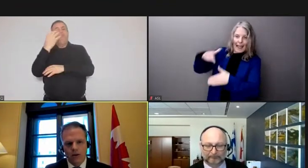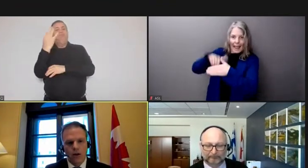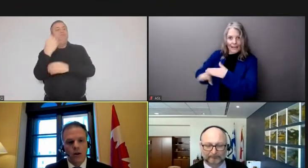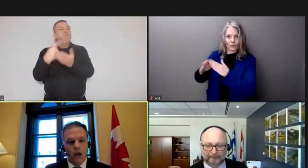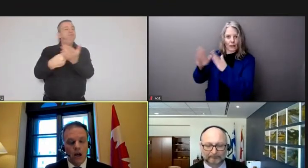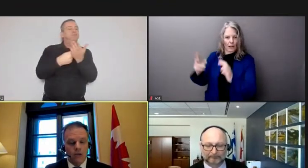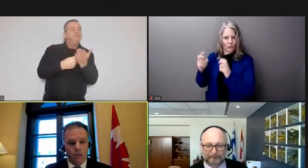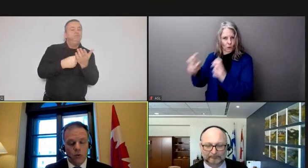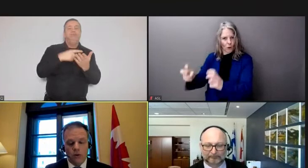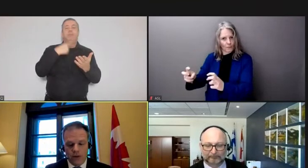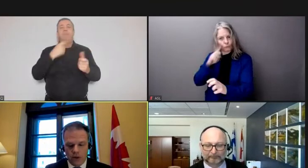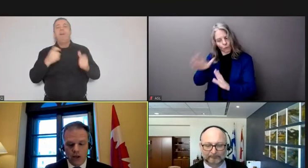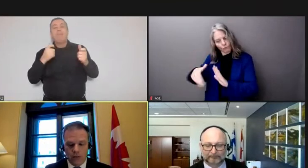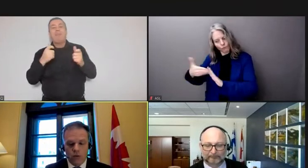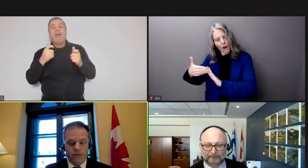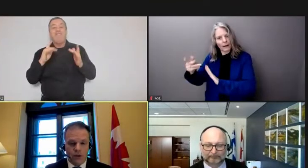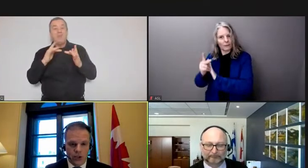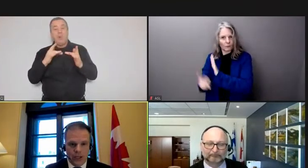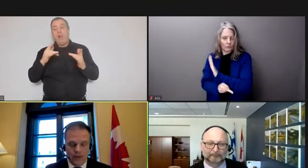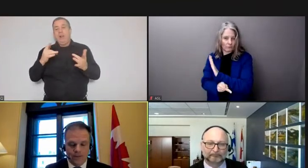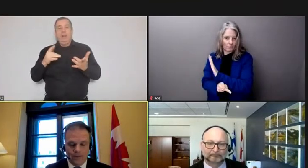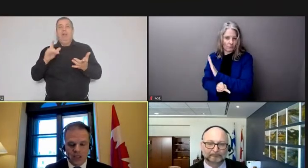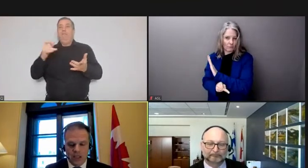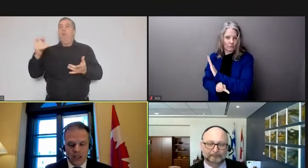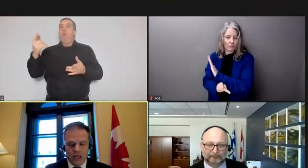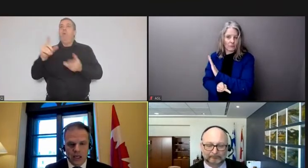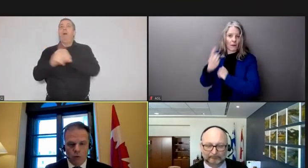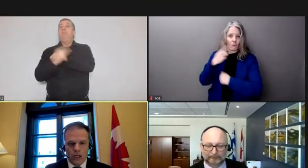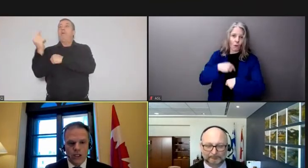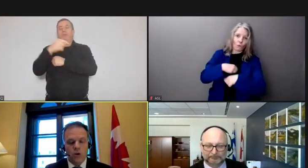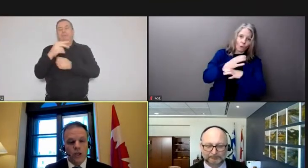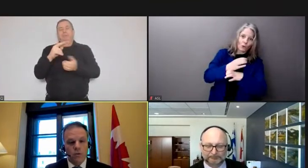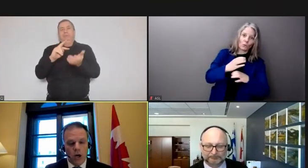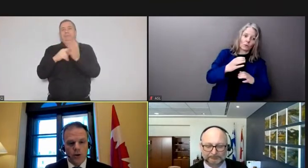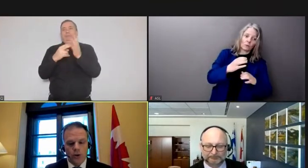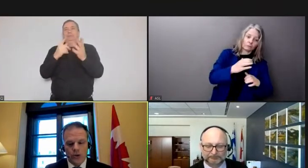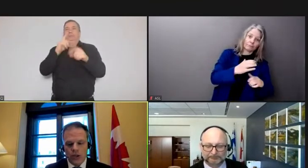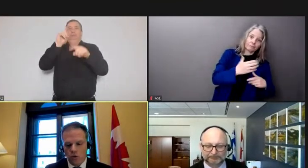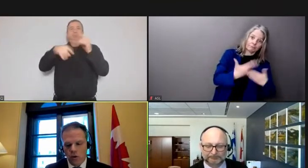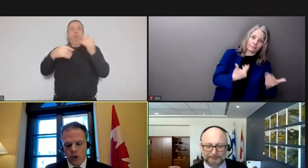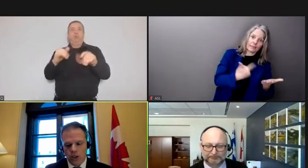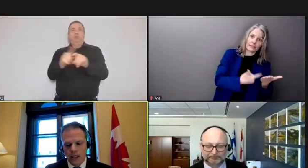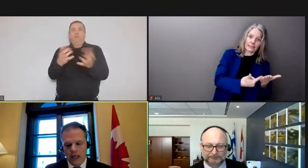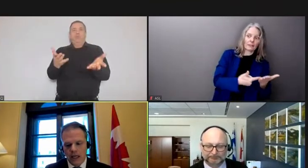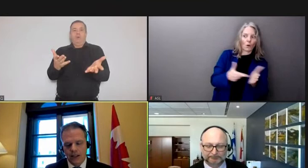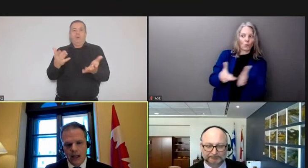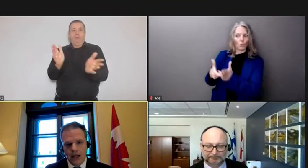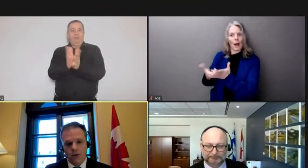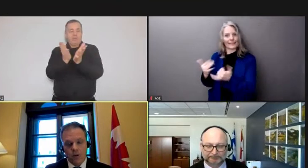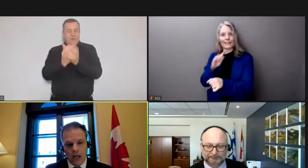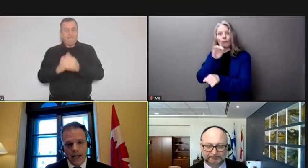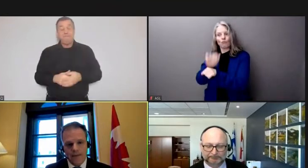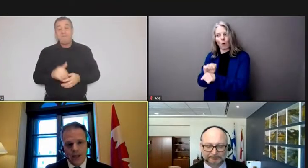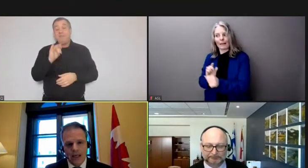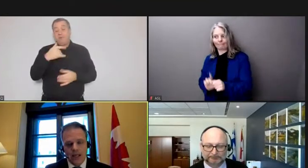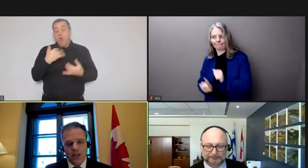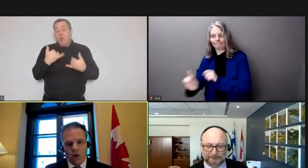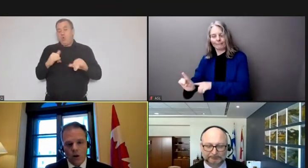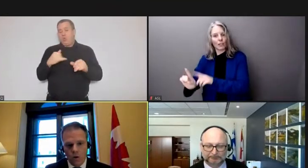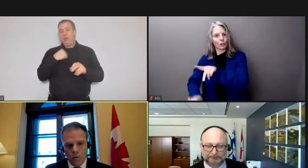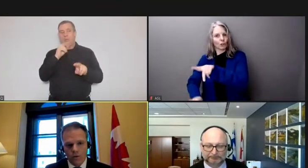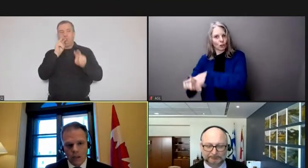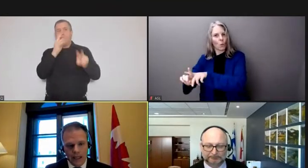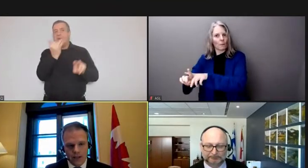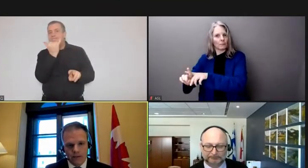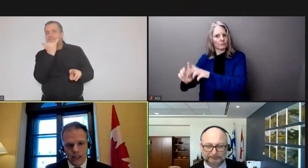virtuelles pour fonctionner uh we're continuing to monitor the situation uh outside it